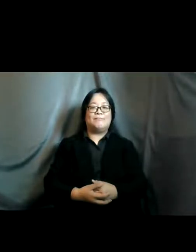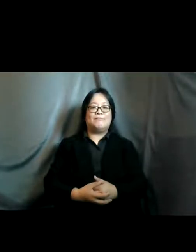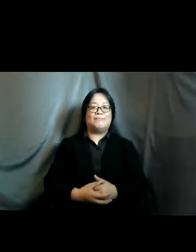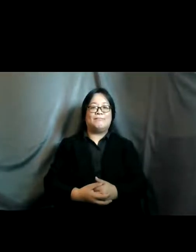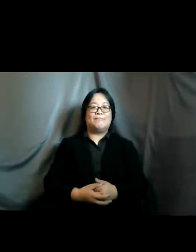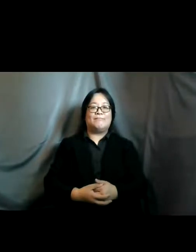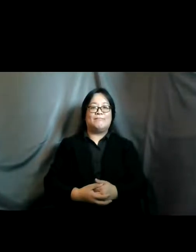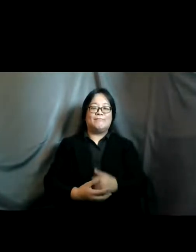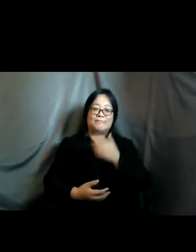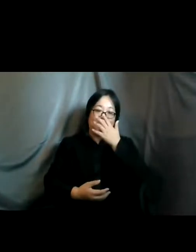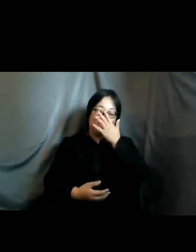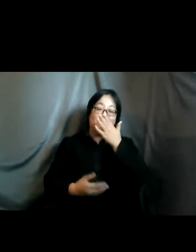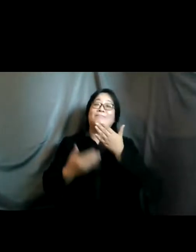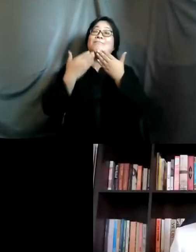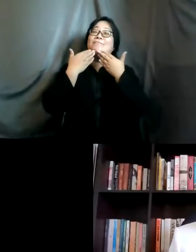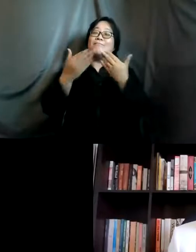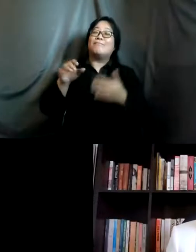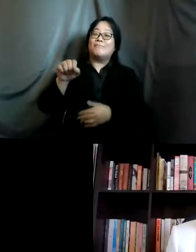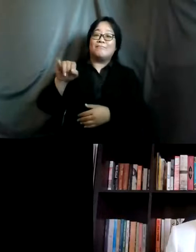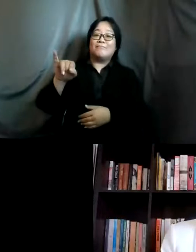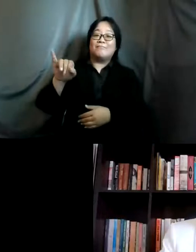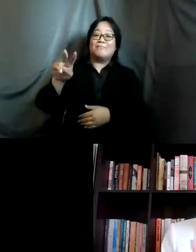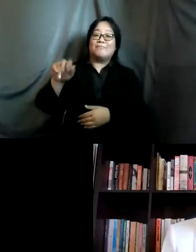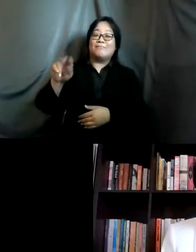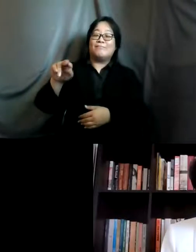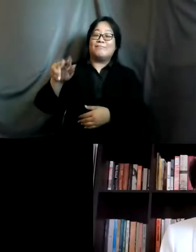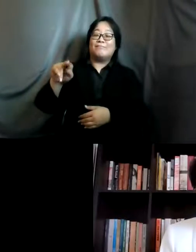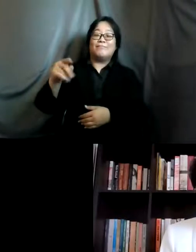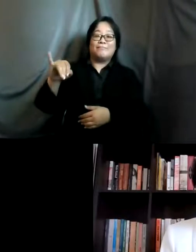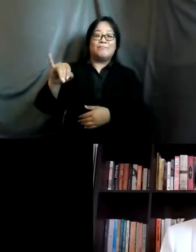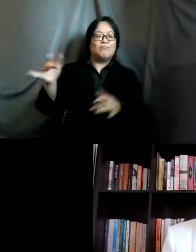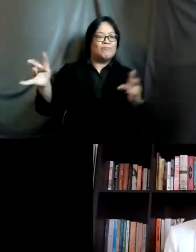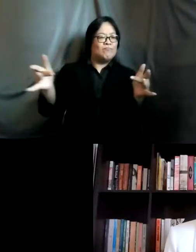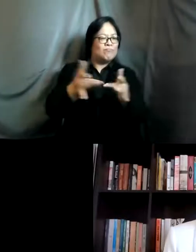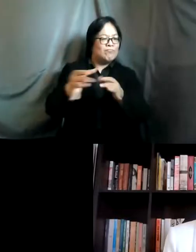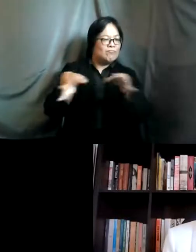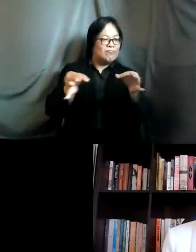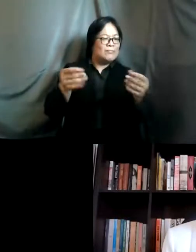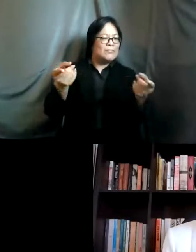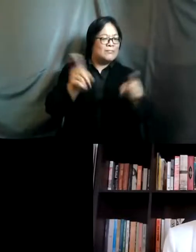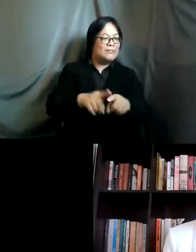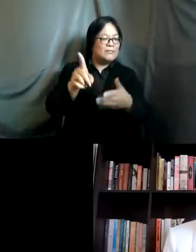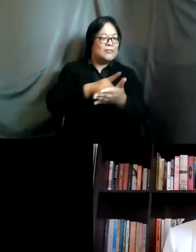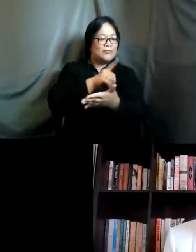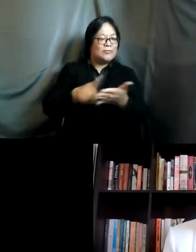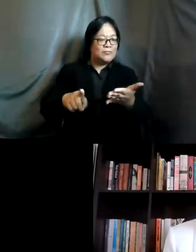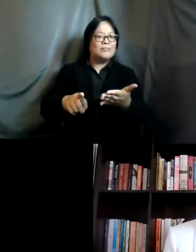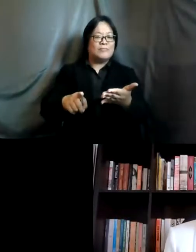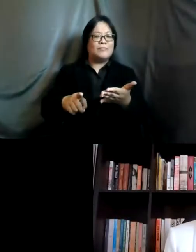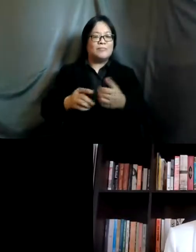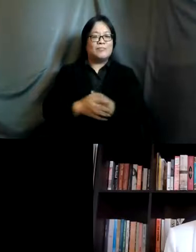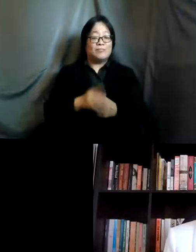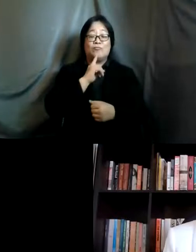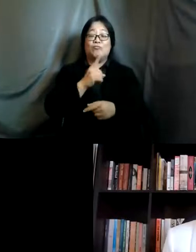um thank you so much for um correlating the interlinkages of discrimination all absolutely spot on um it's so true